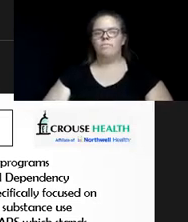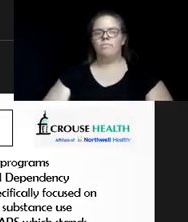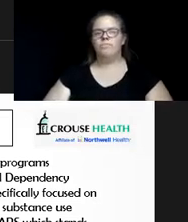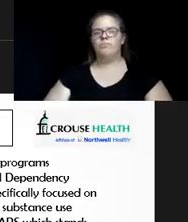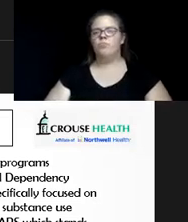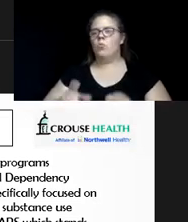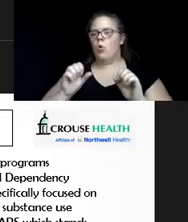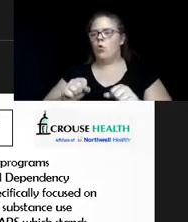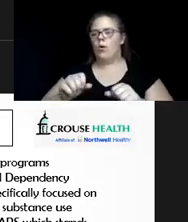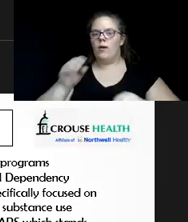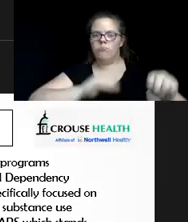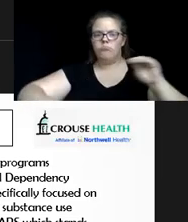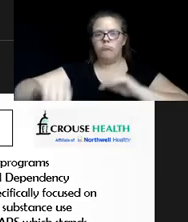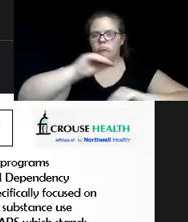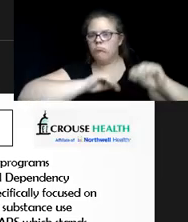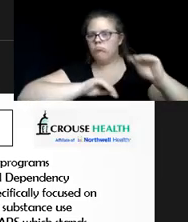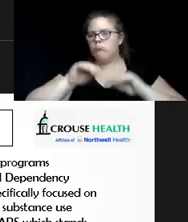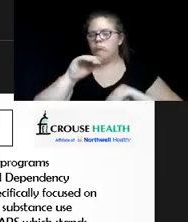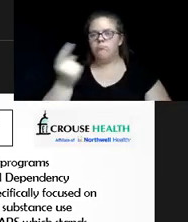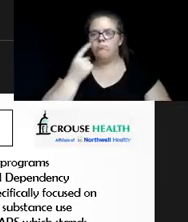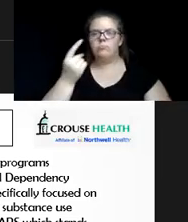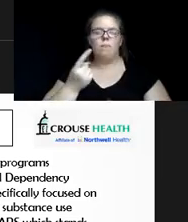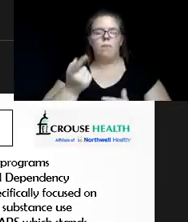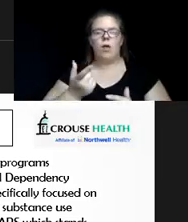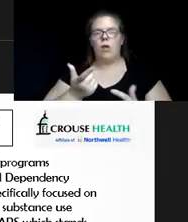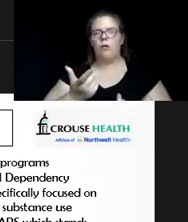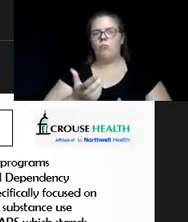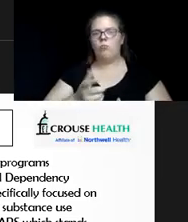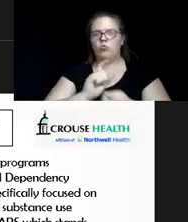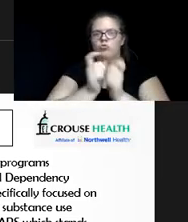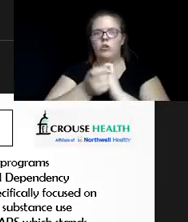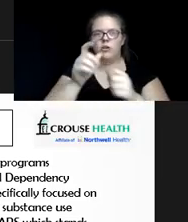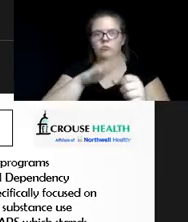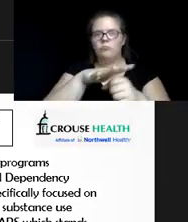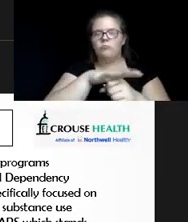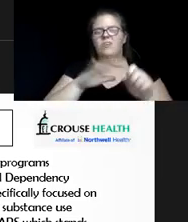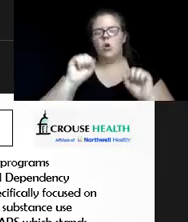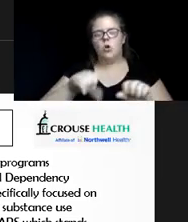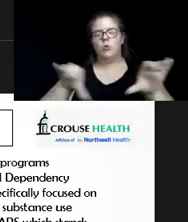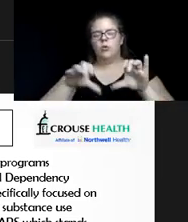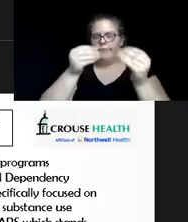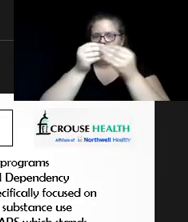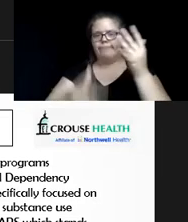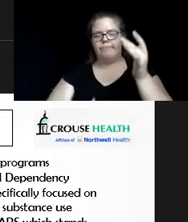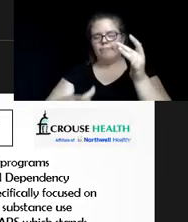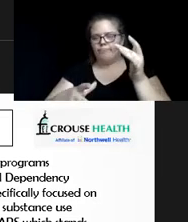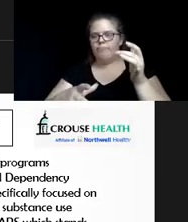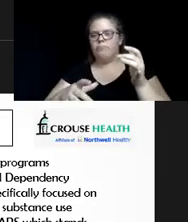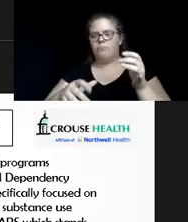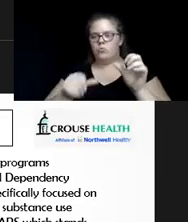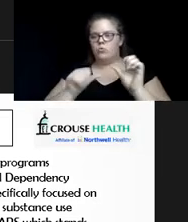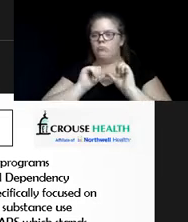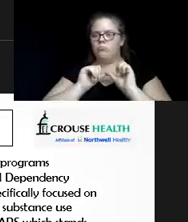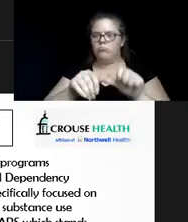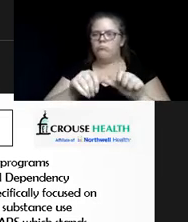them. Right. it's something that brings structure to your life. So there's a lot of things they can do and to stay engaged. I think